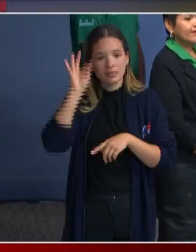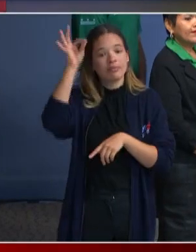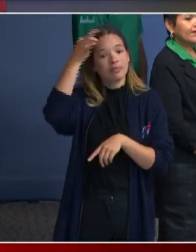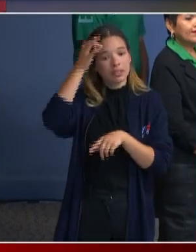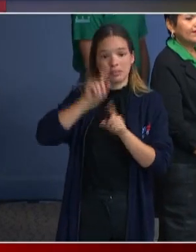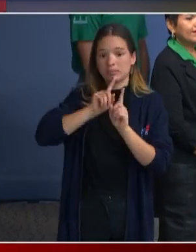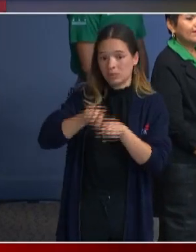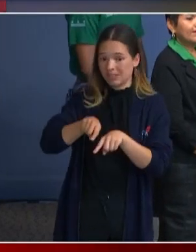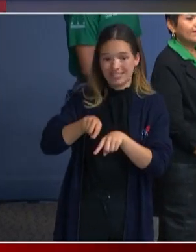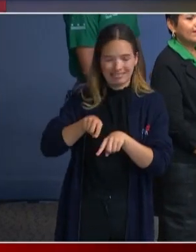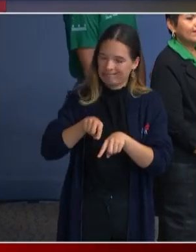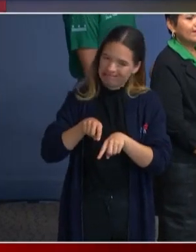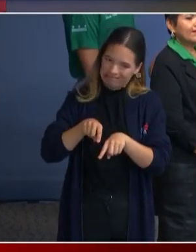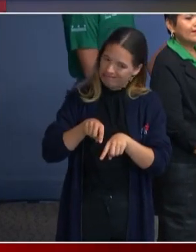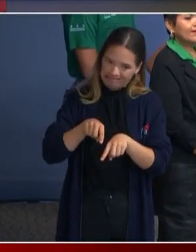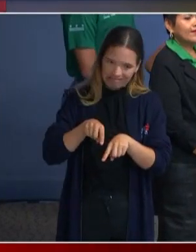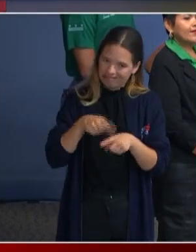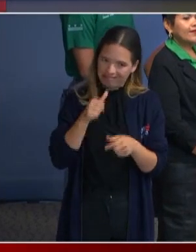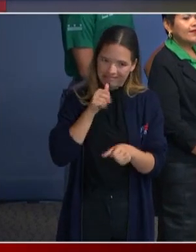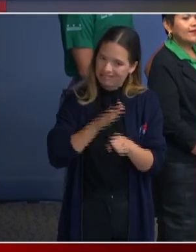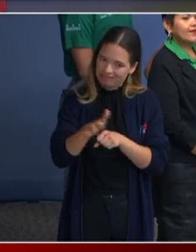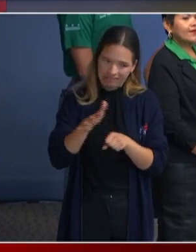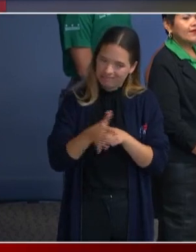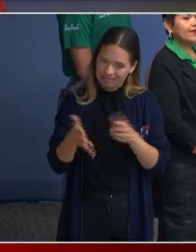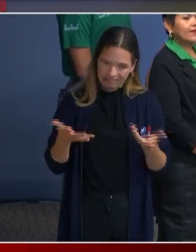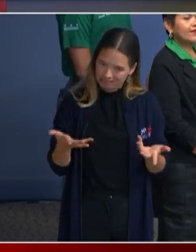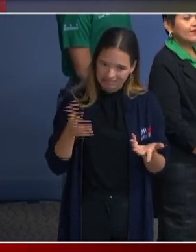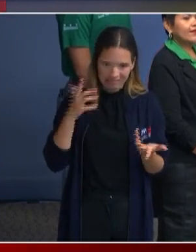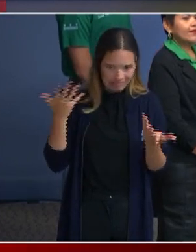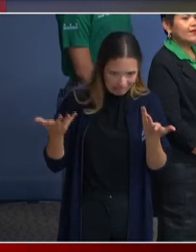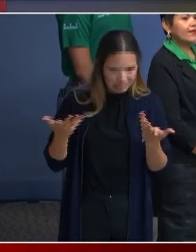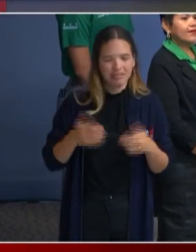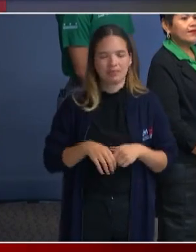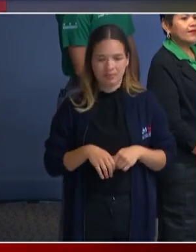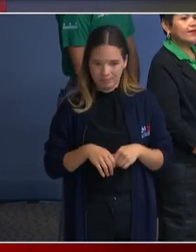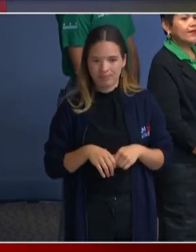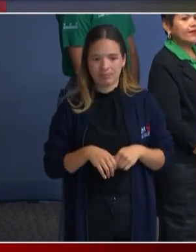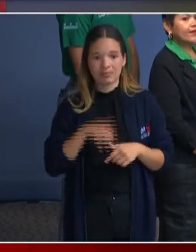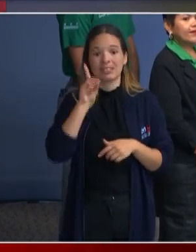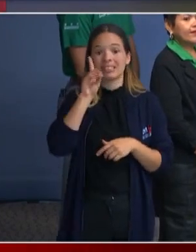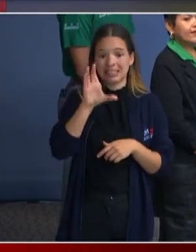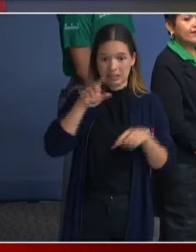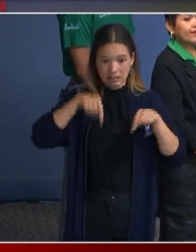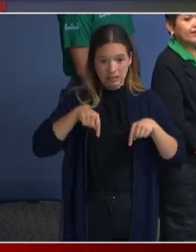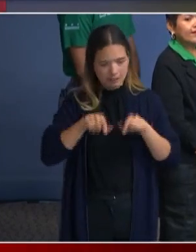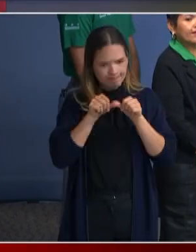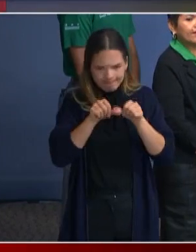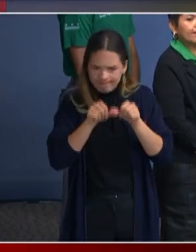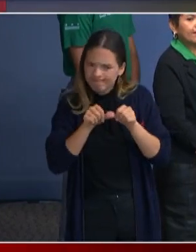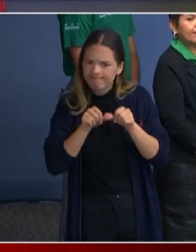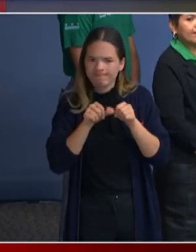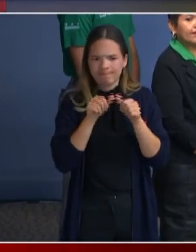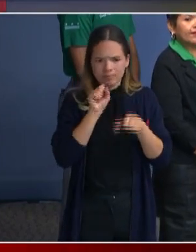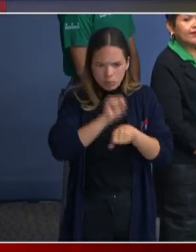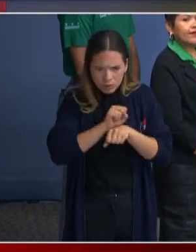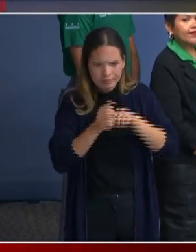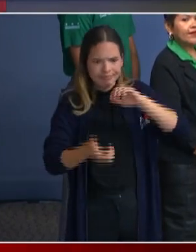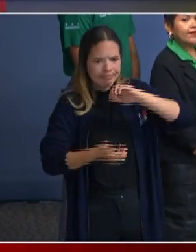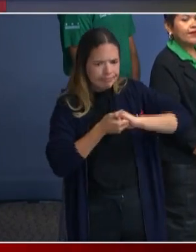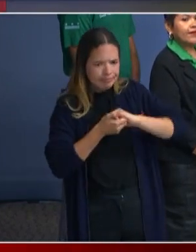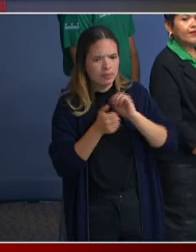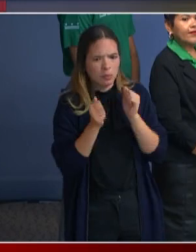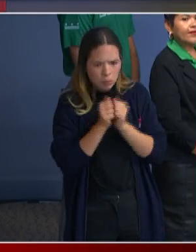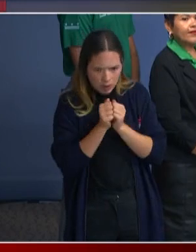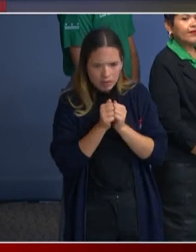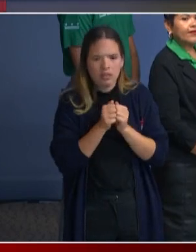respects that the District of Columbia would continue to work with our partners to advance what we